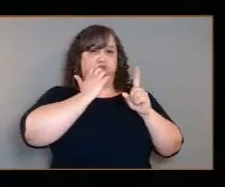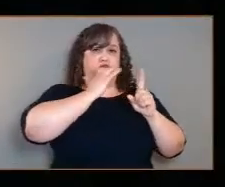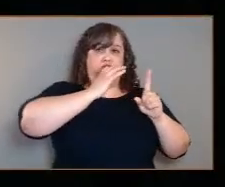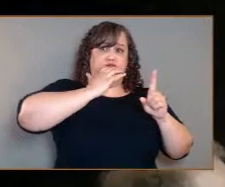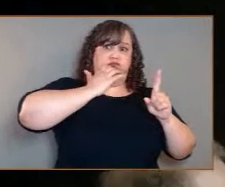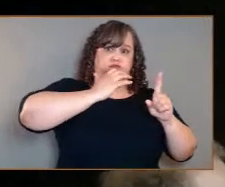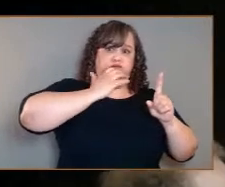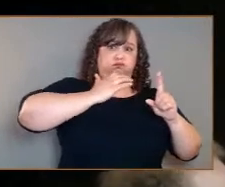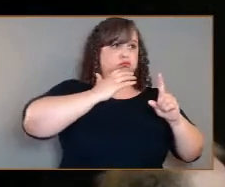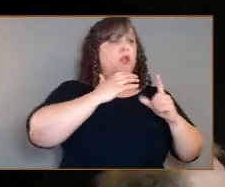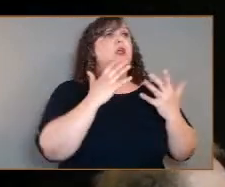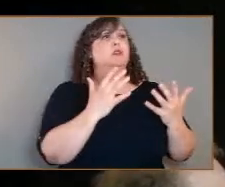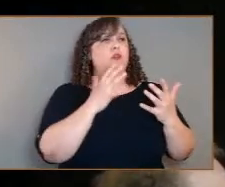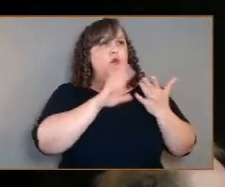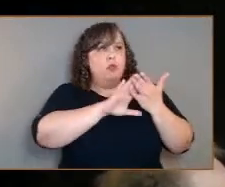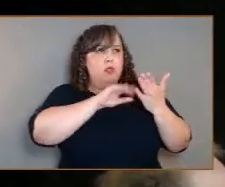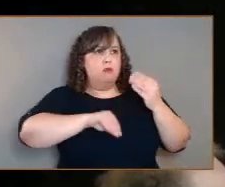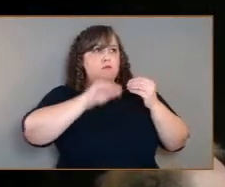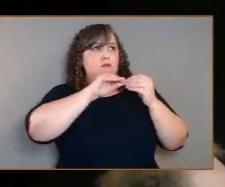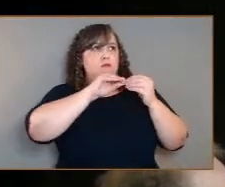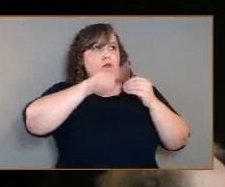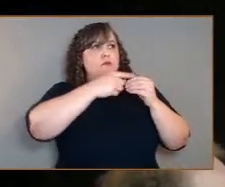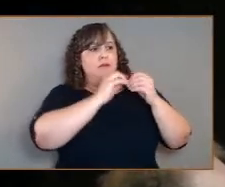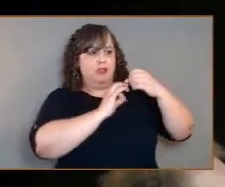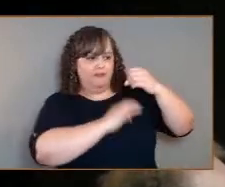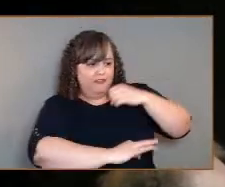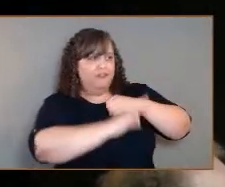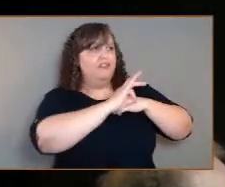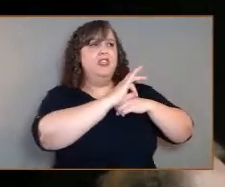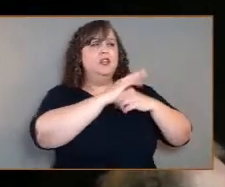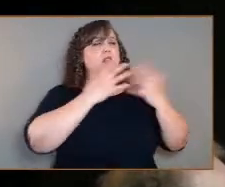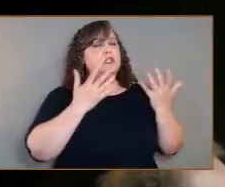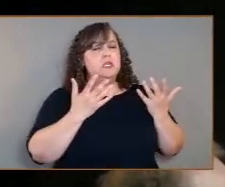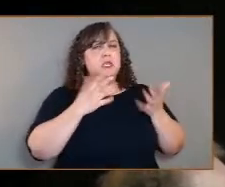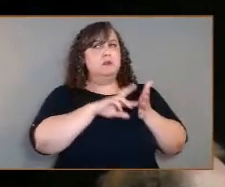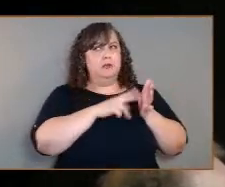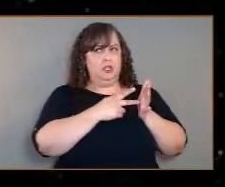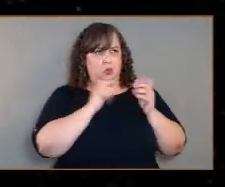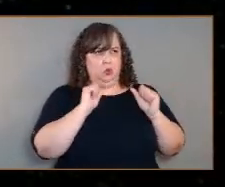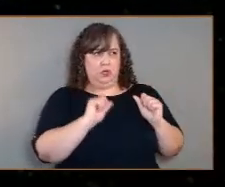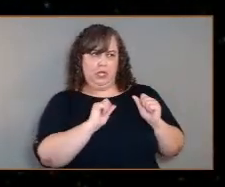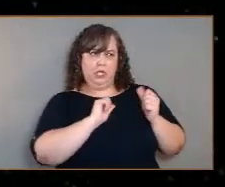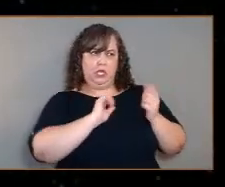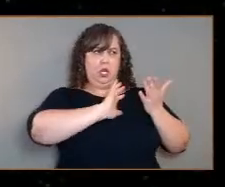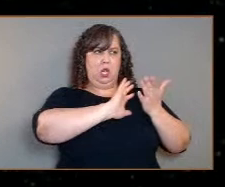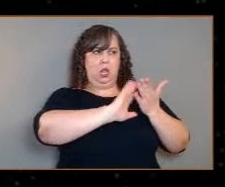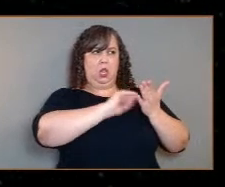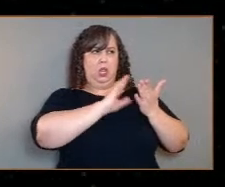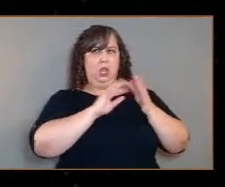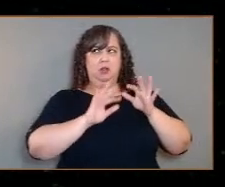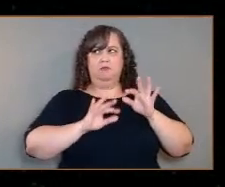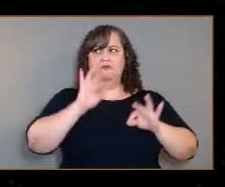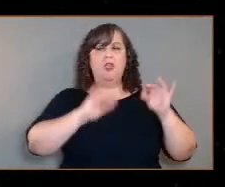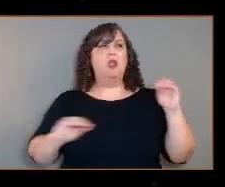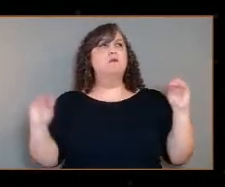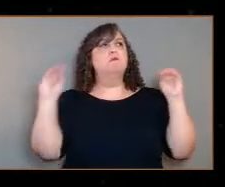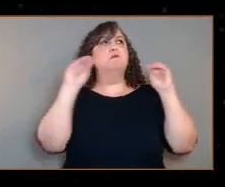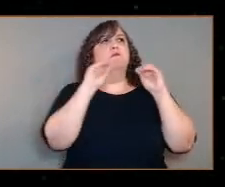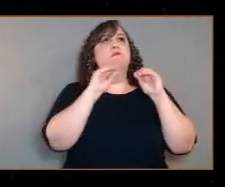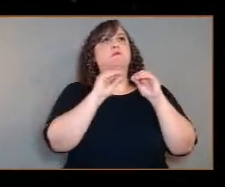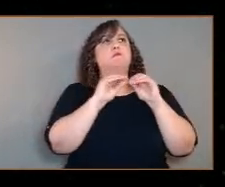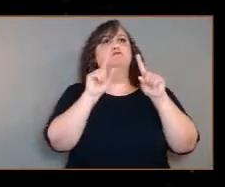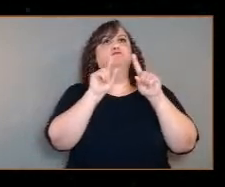how is it that we learn enough to be able to discover more solar systems and other